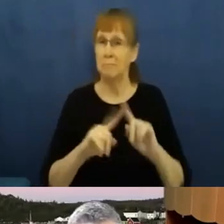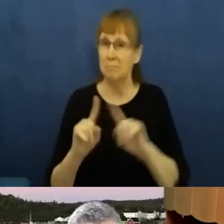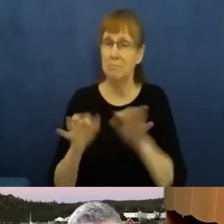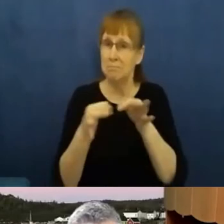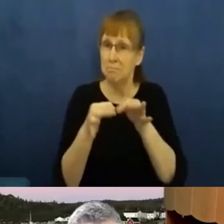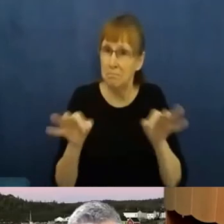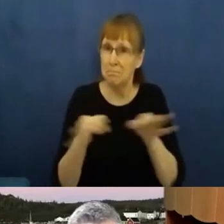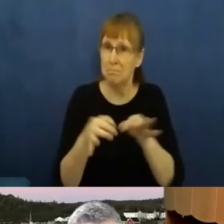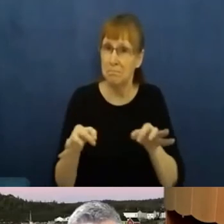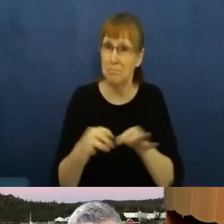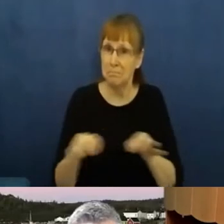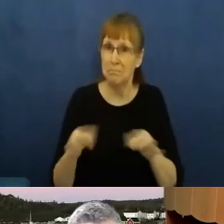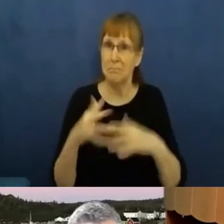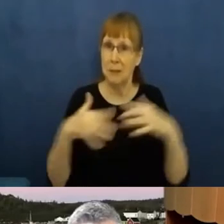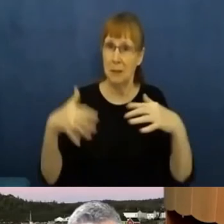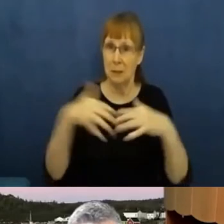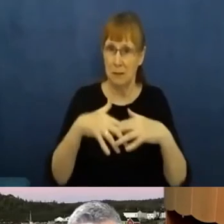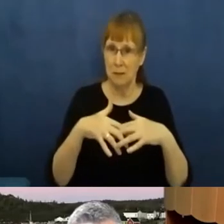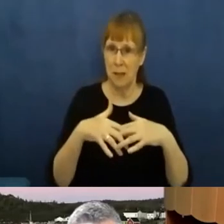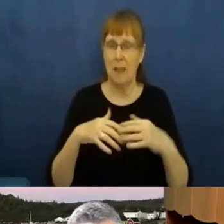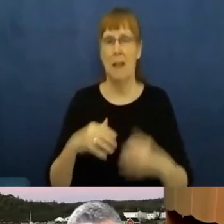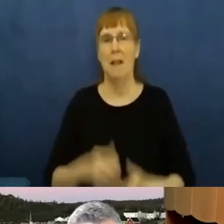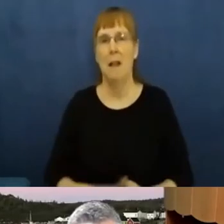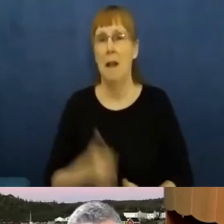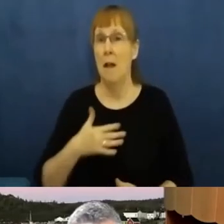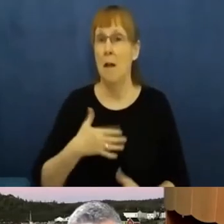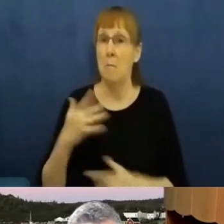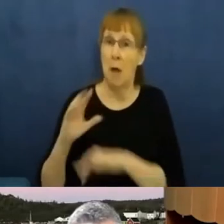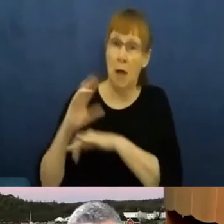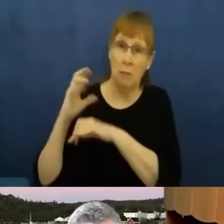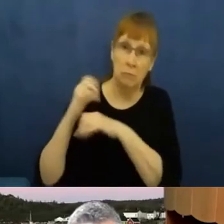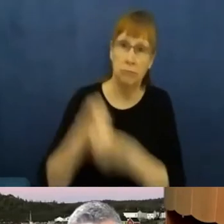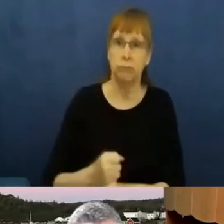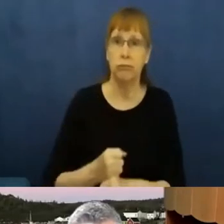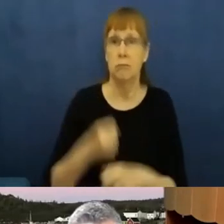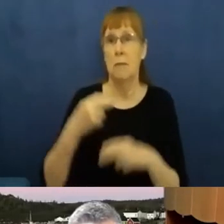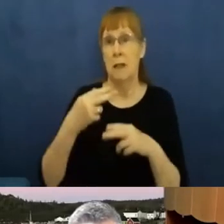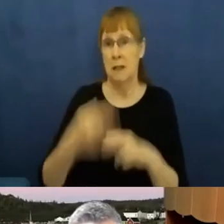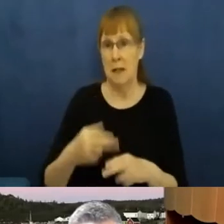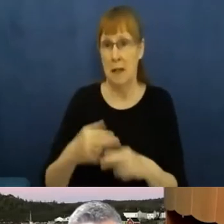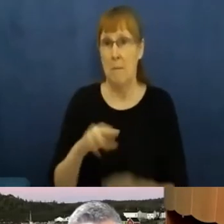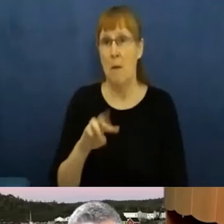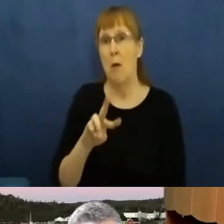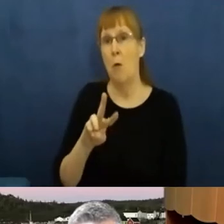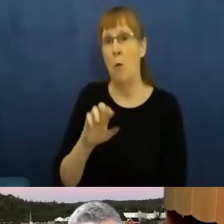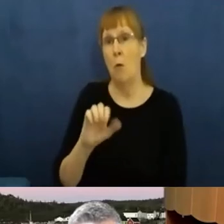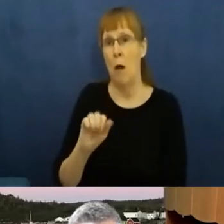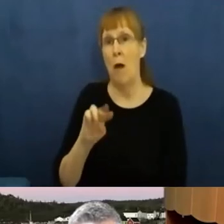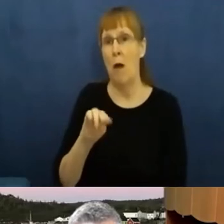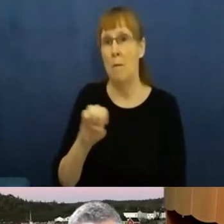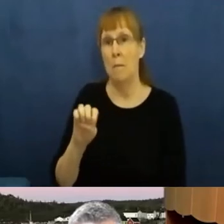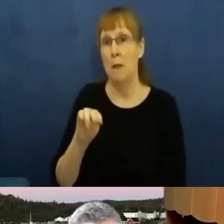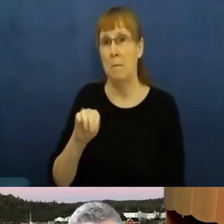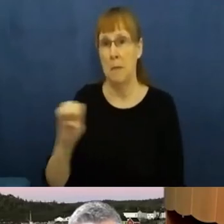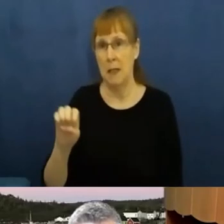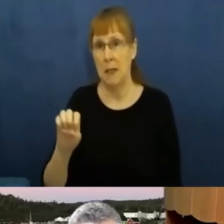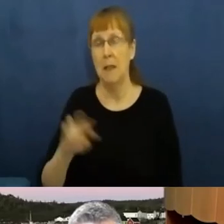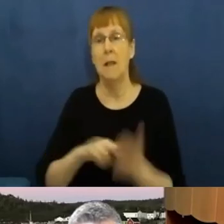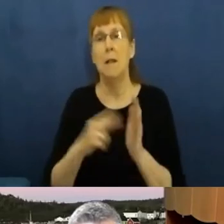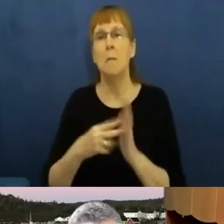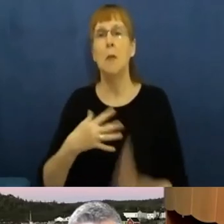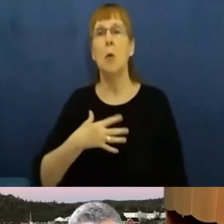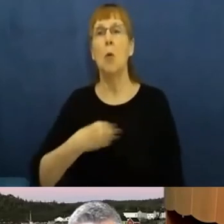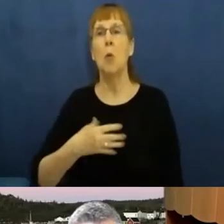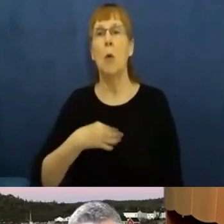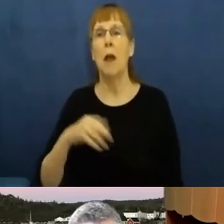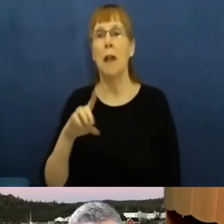I shared with you my traditional name is Wabimi, which means White Dove in my traditional Odawa language. And I'm from